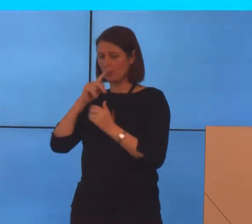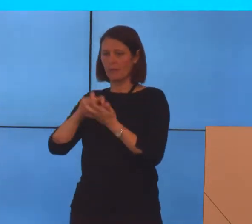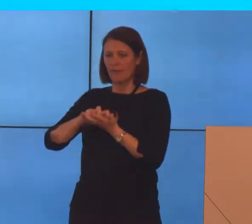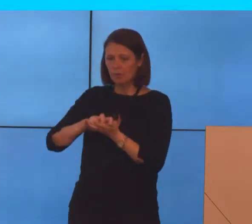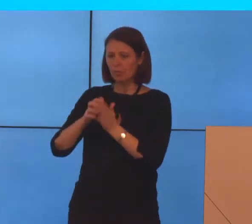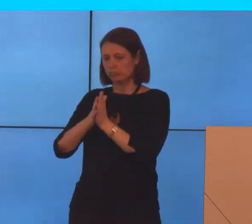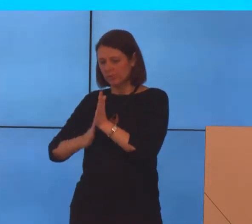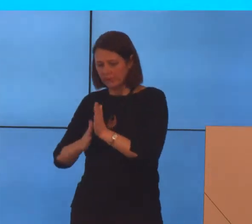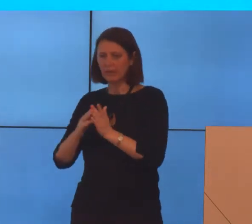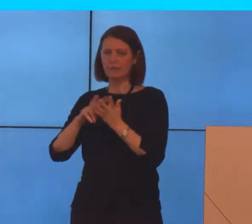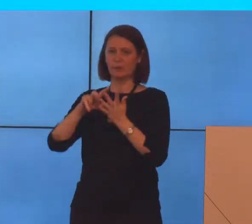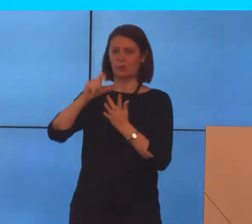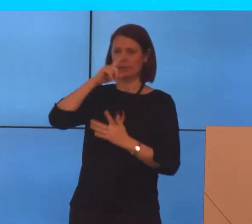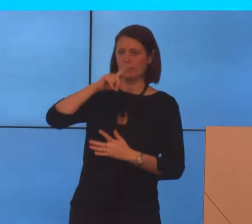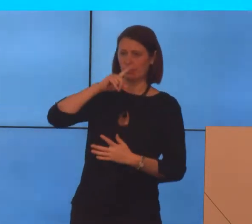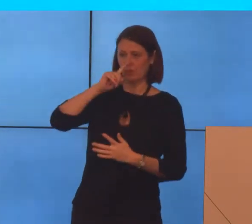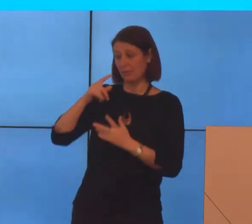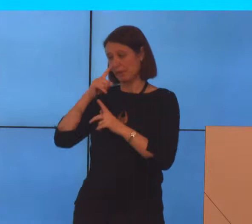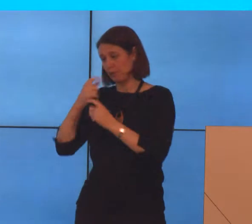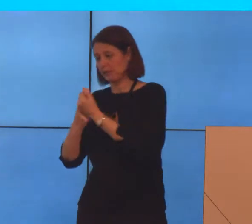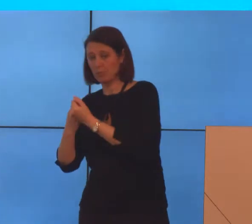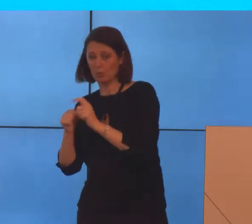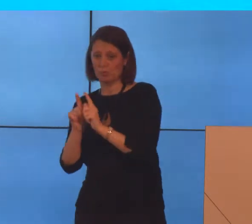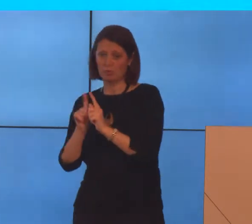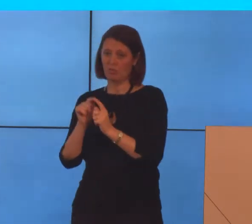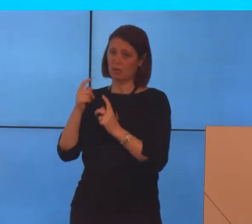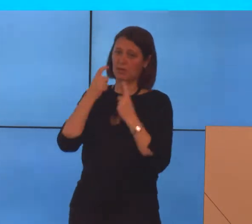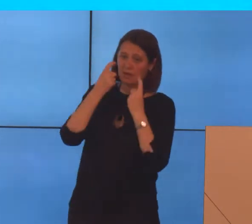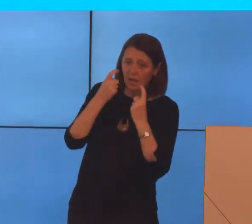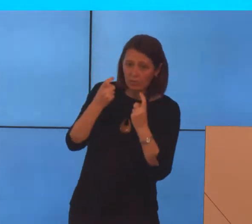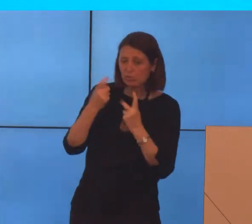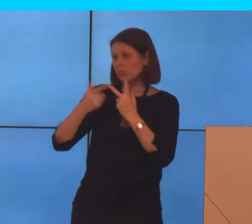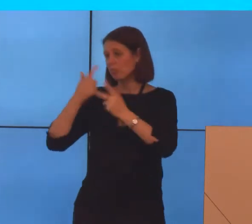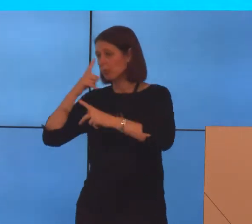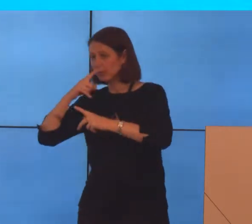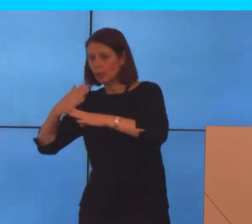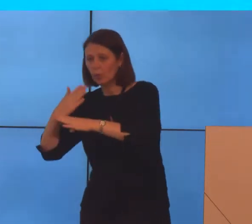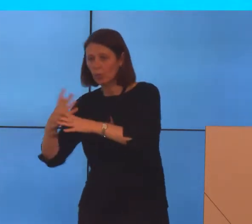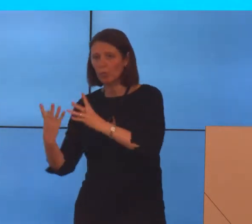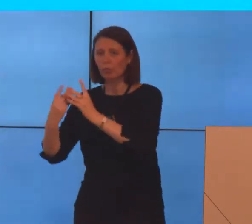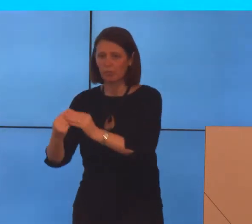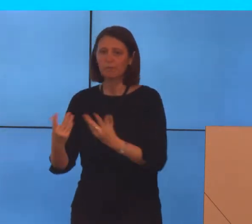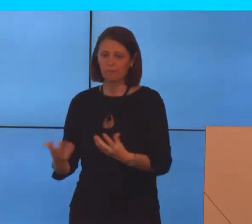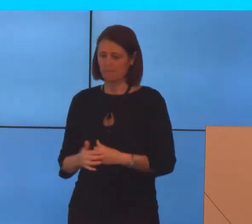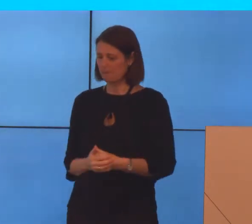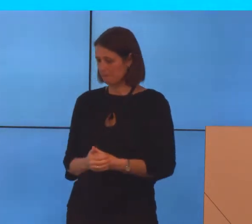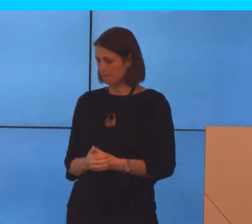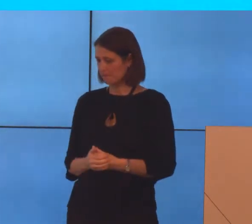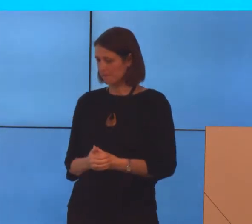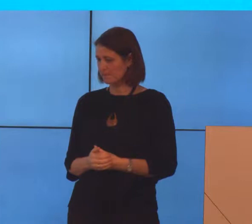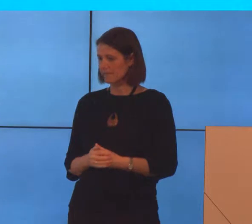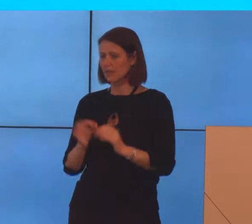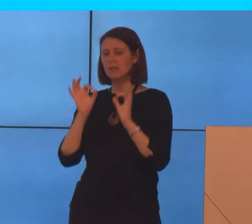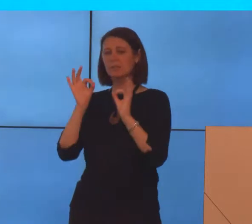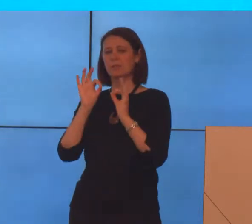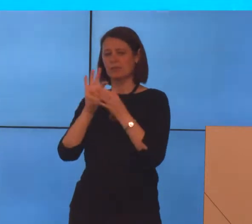Victorians and to people who support them. So, might be carers or other workers. And it's particularly in relation